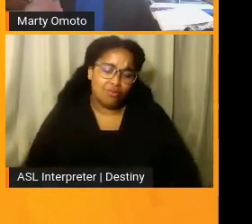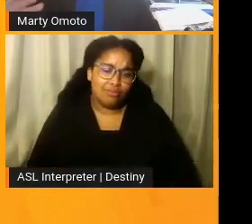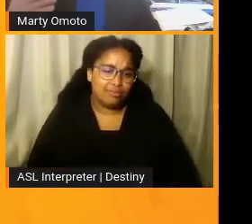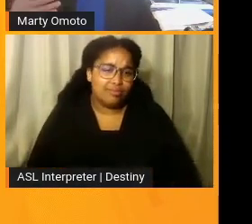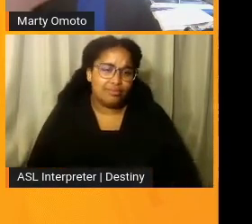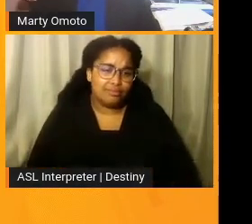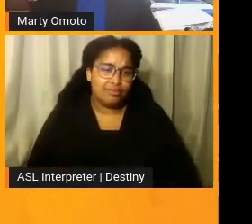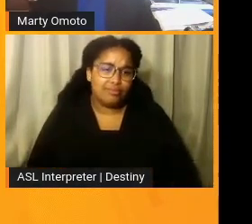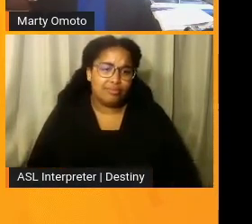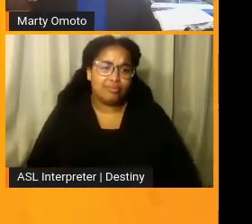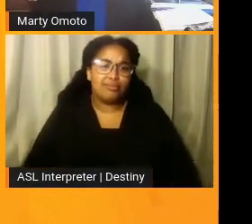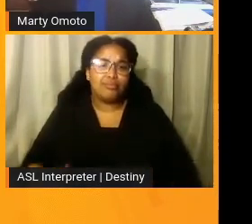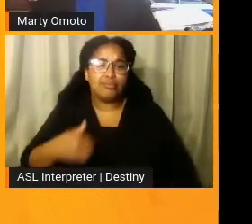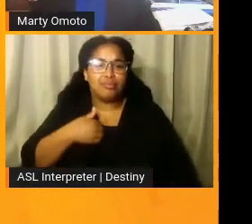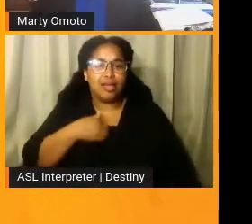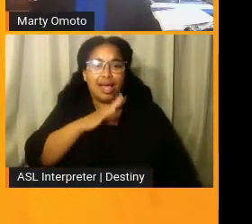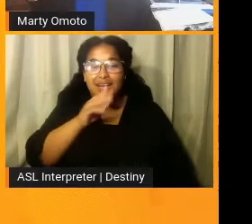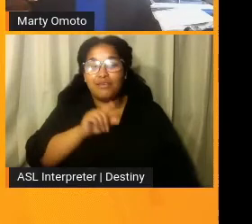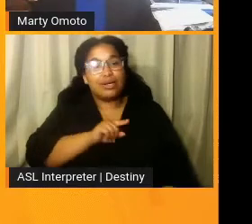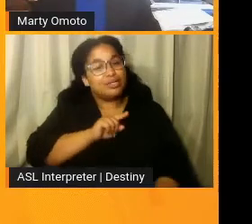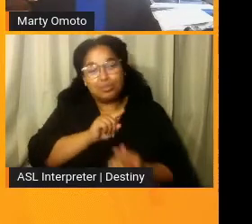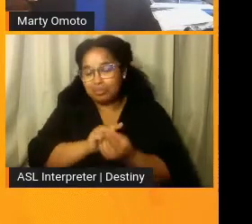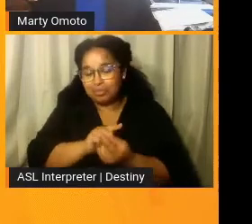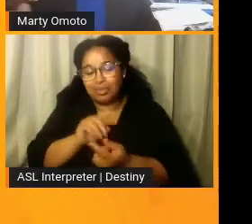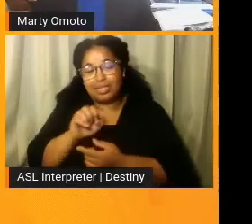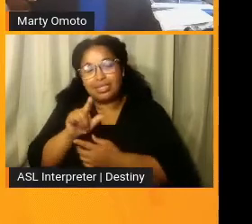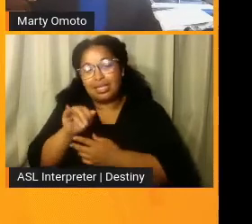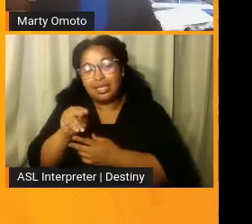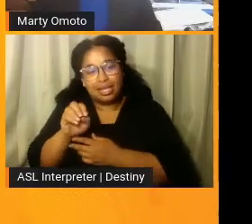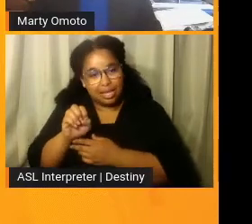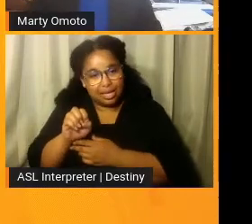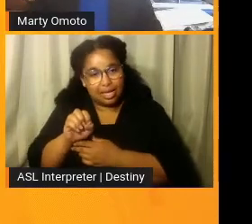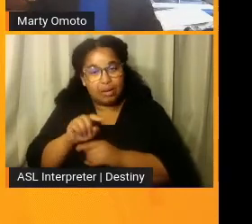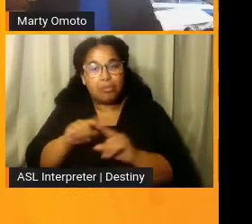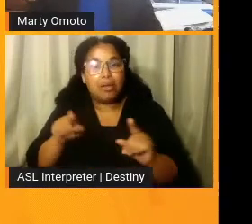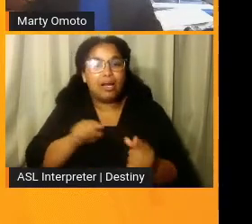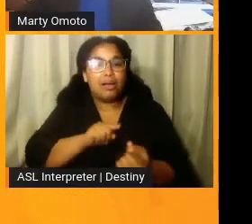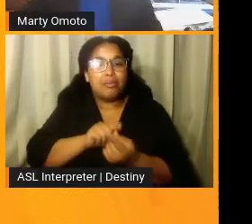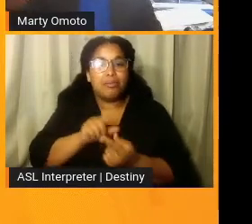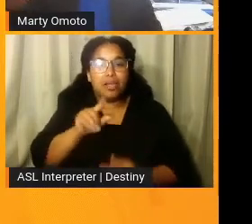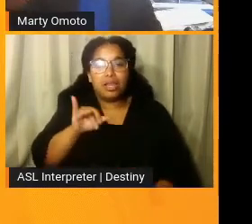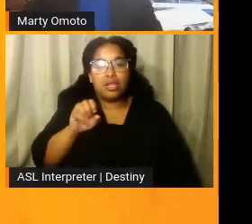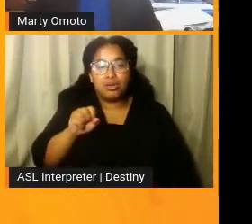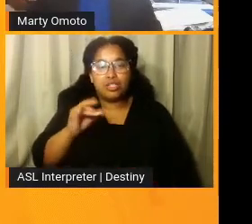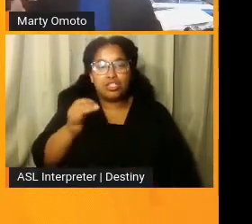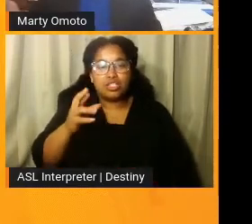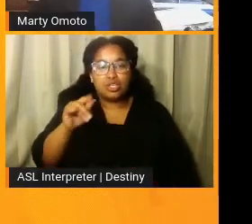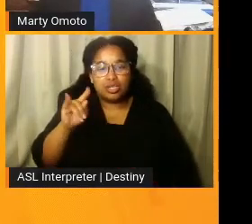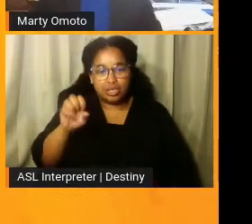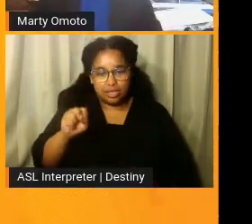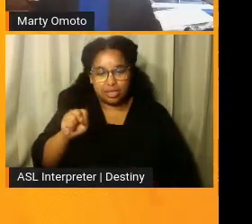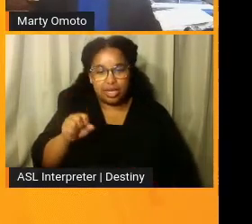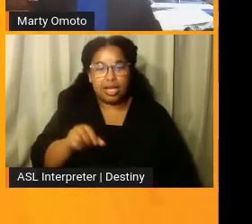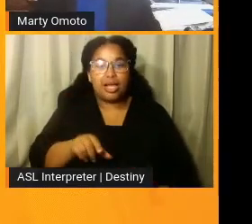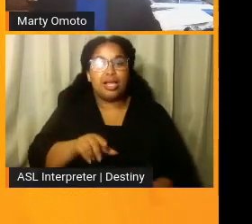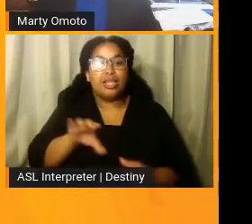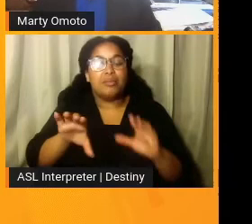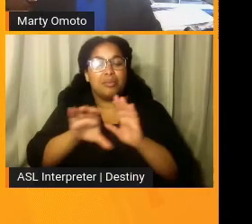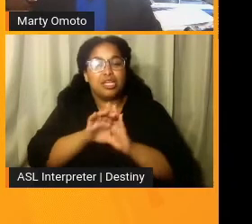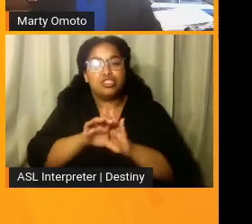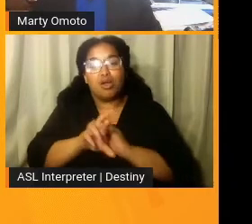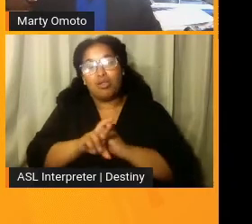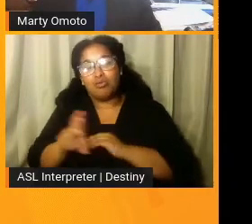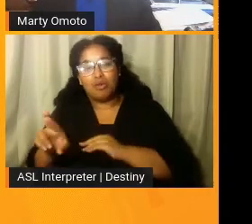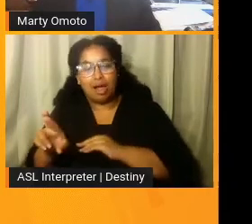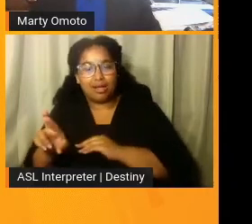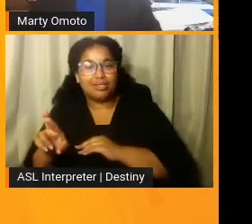but I know I actually never got to meet Elaine, but I did get to meet Lois Curtis. And the picture on this, uh, on the right-hand